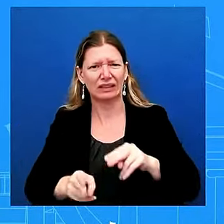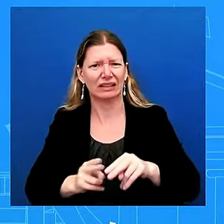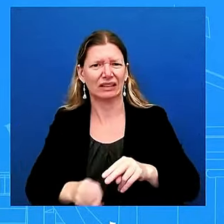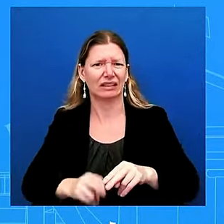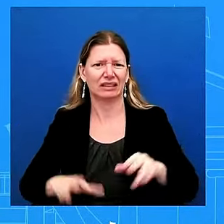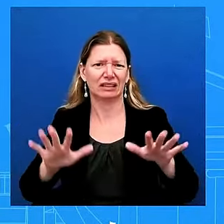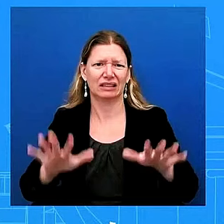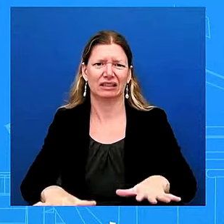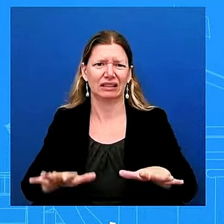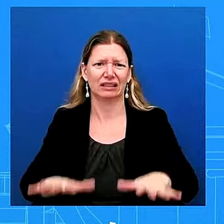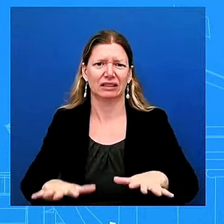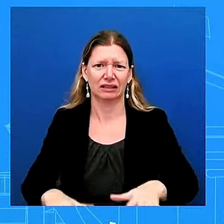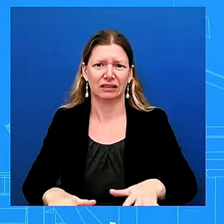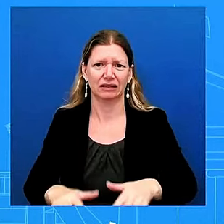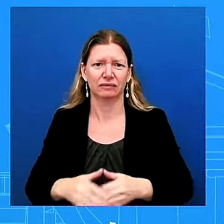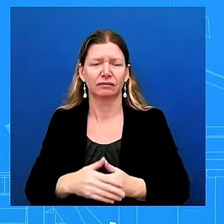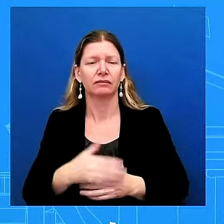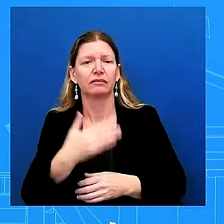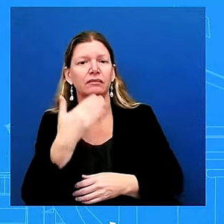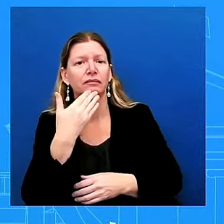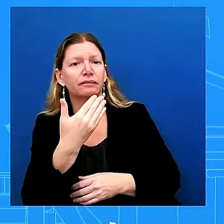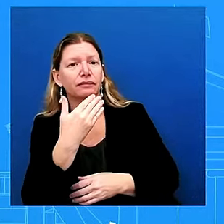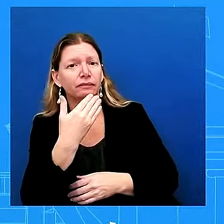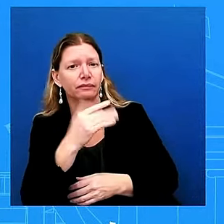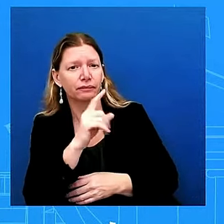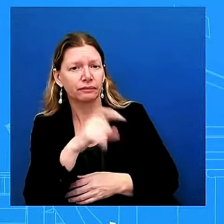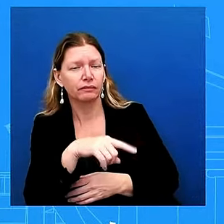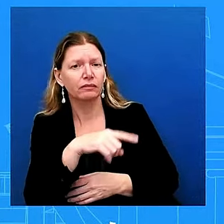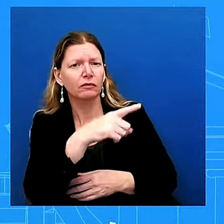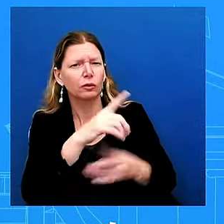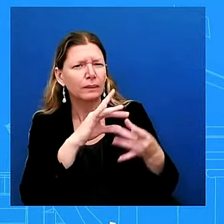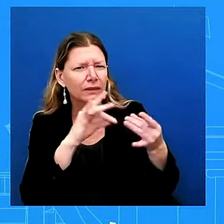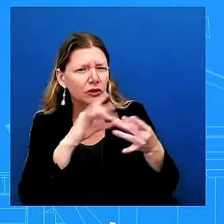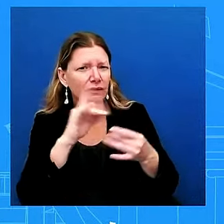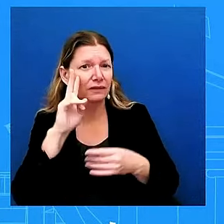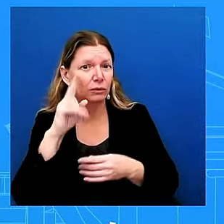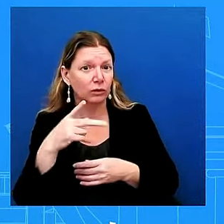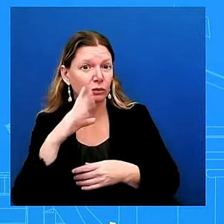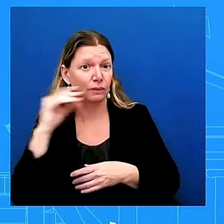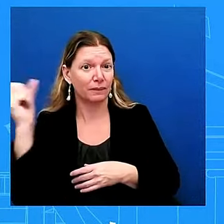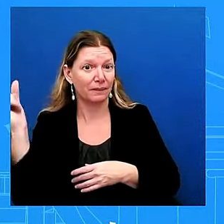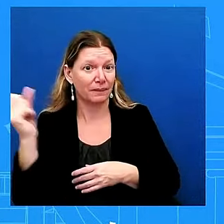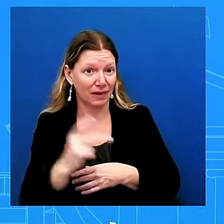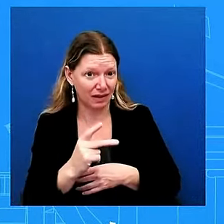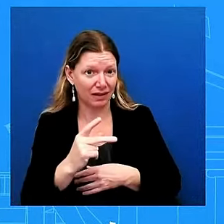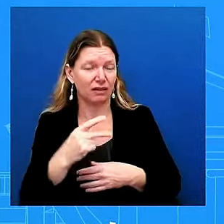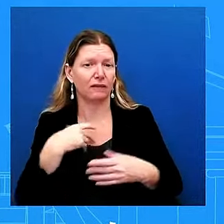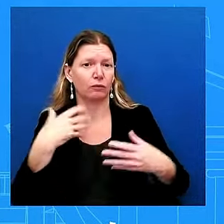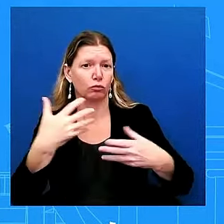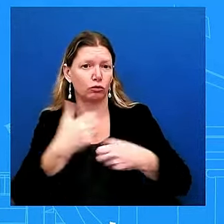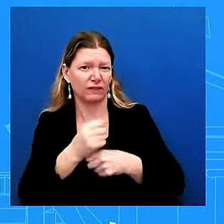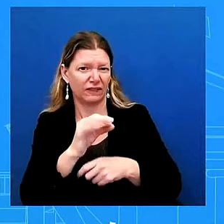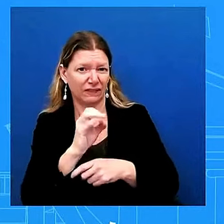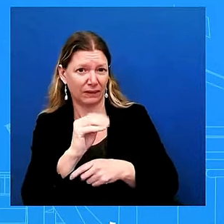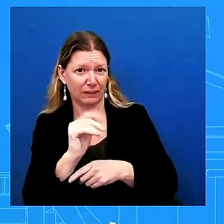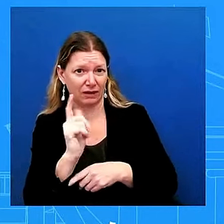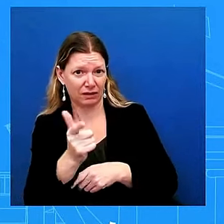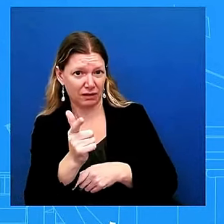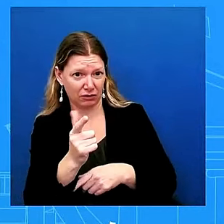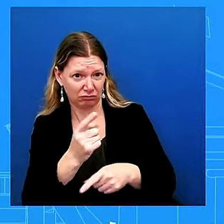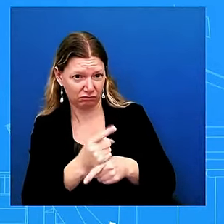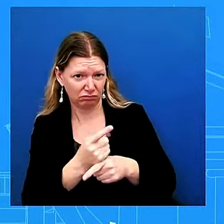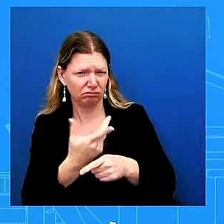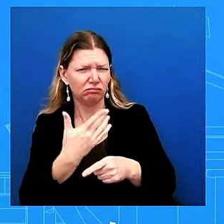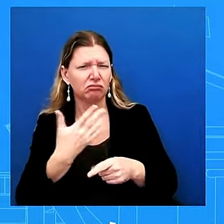uh coming back and having a briefing at fema later today about four about four o'clock i think yeah could you give us a sense for what she has been doing so